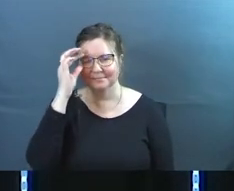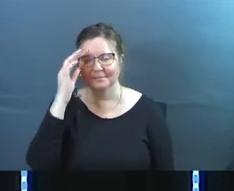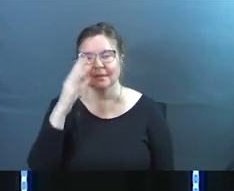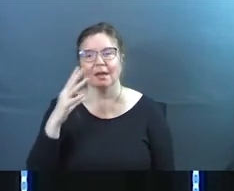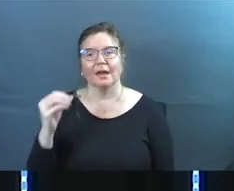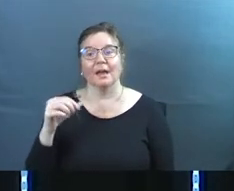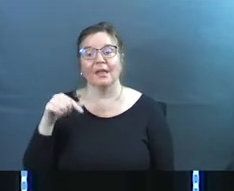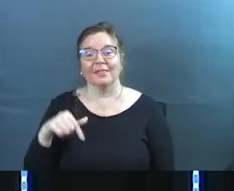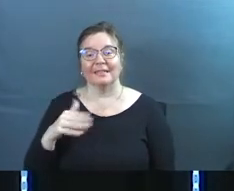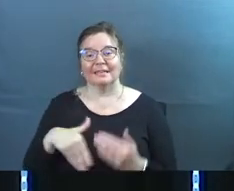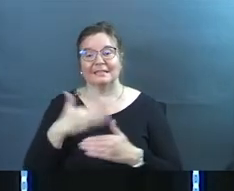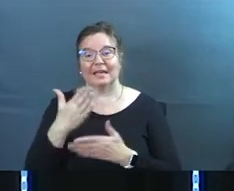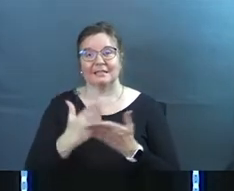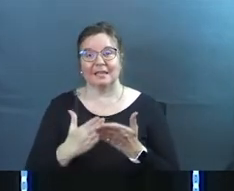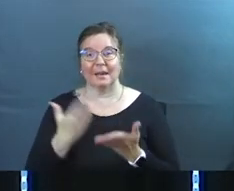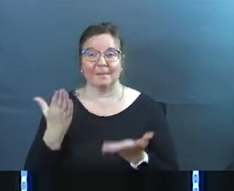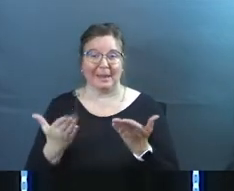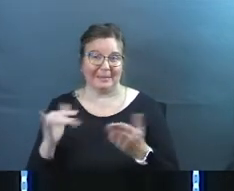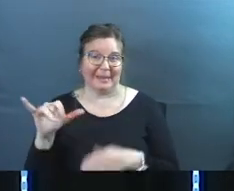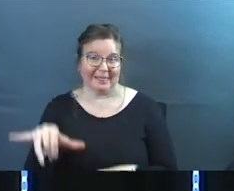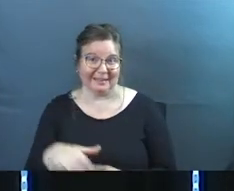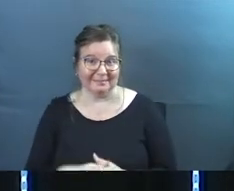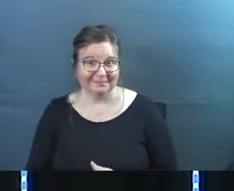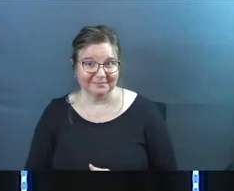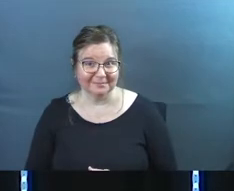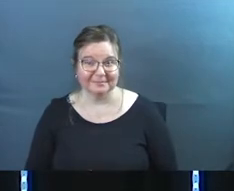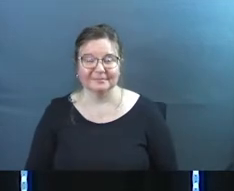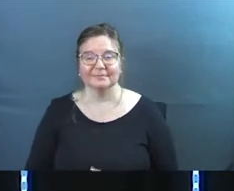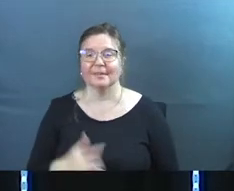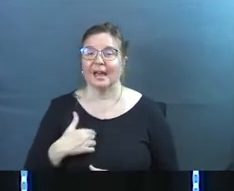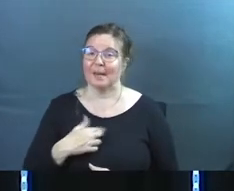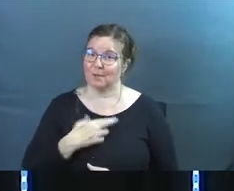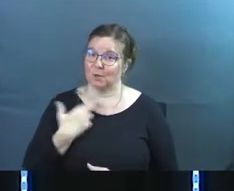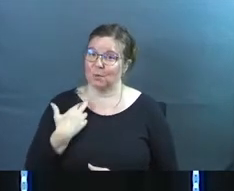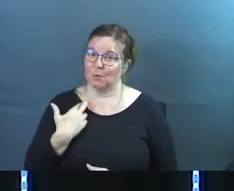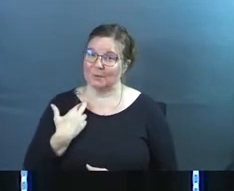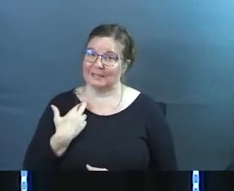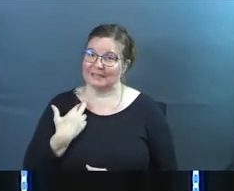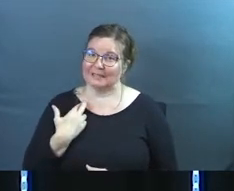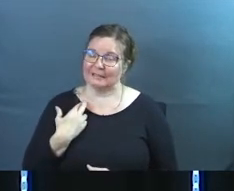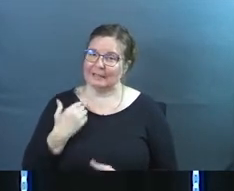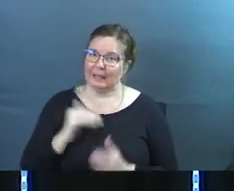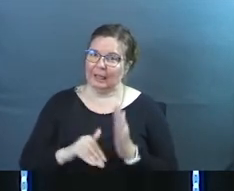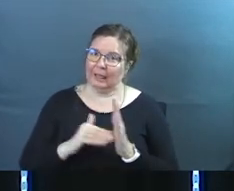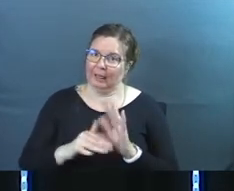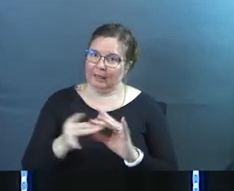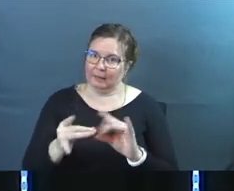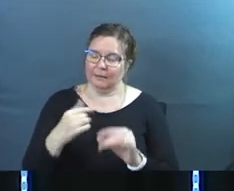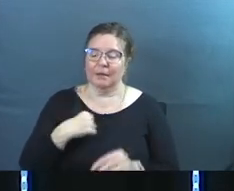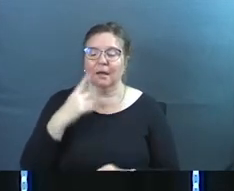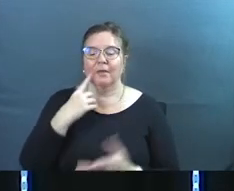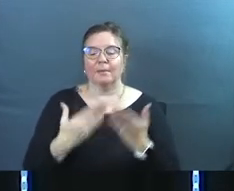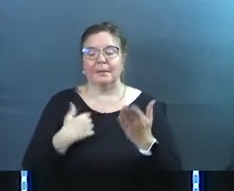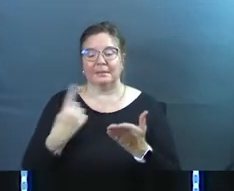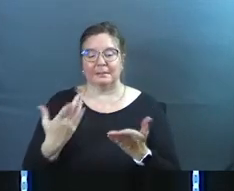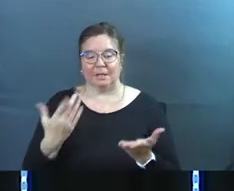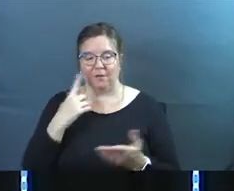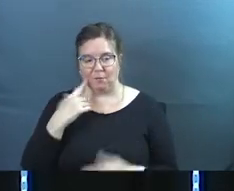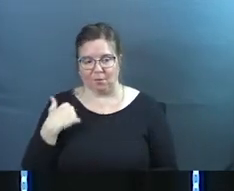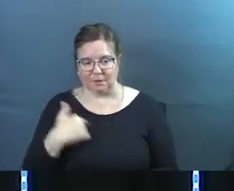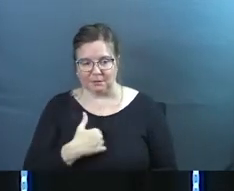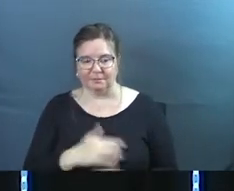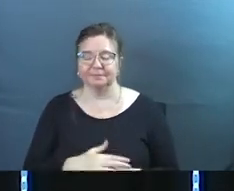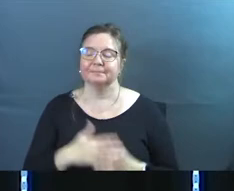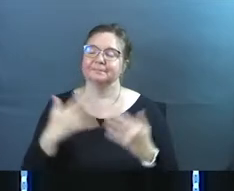And this next section might be that. I'm going to risk the overkill because I think that there might be something here for